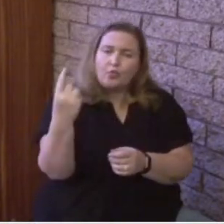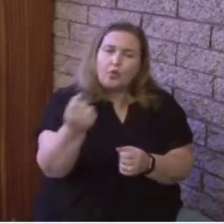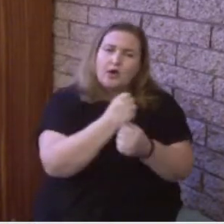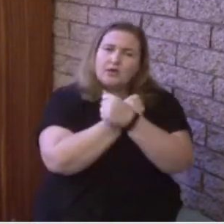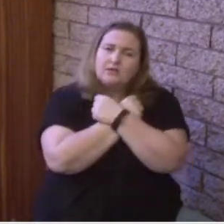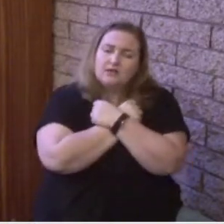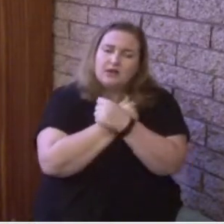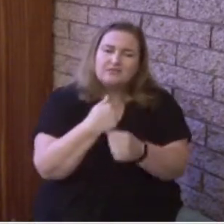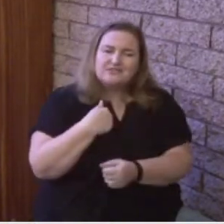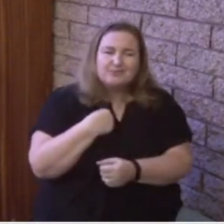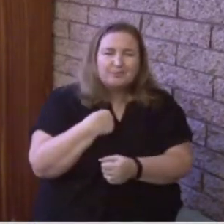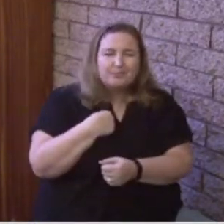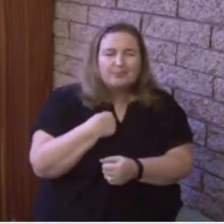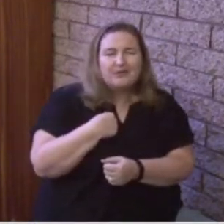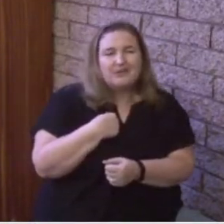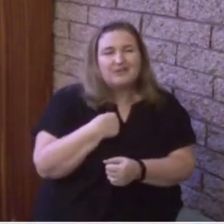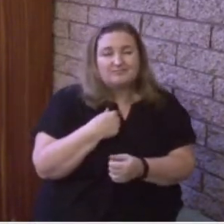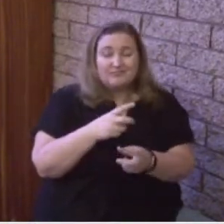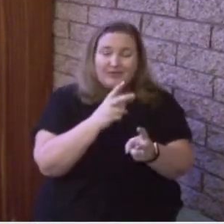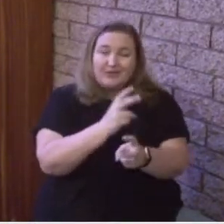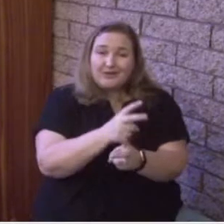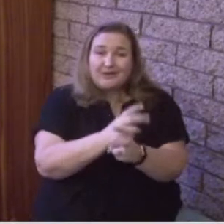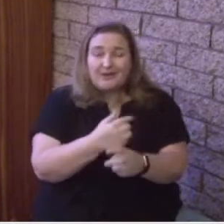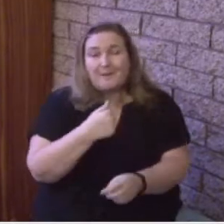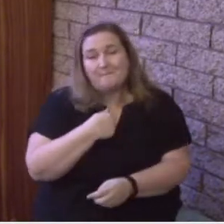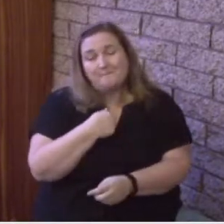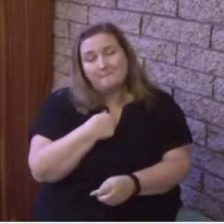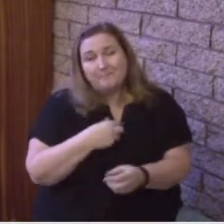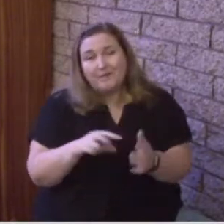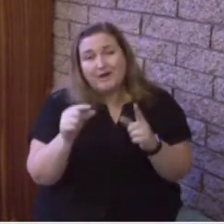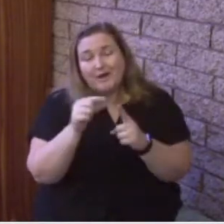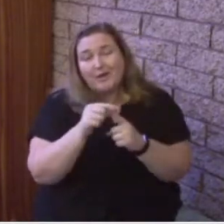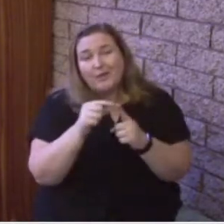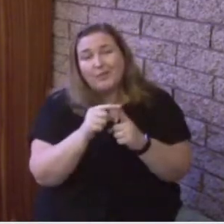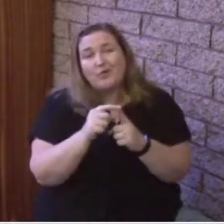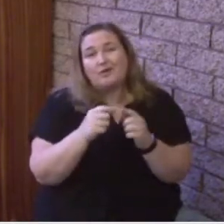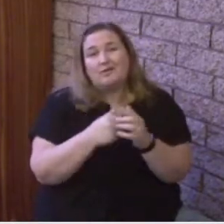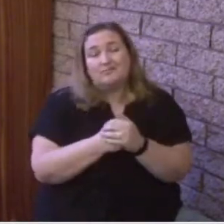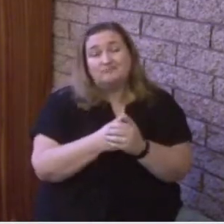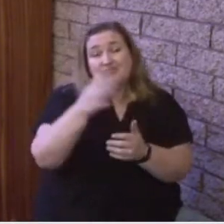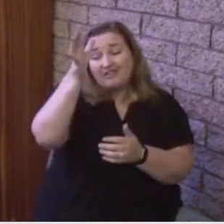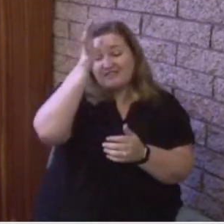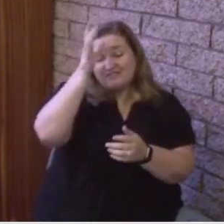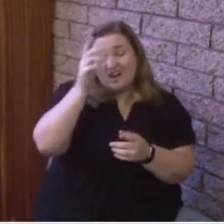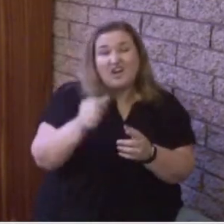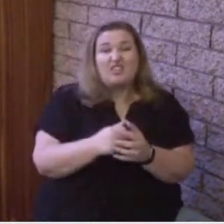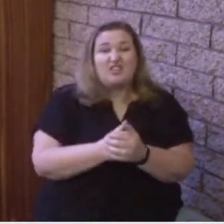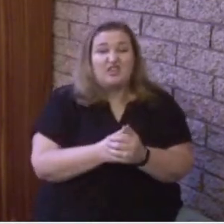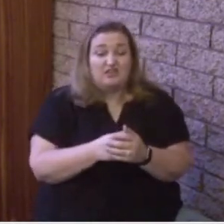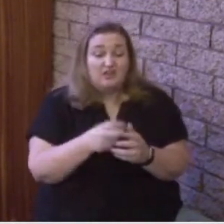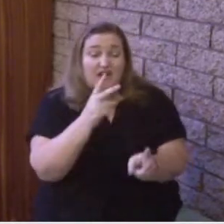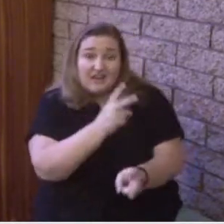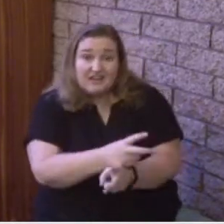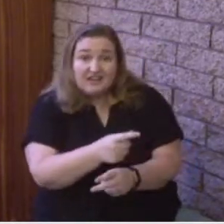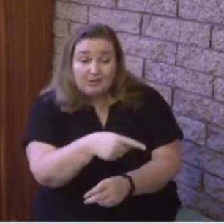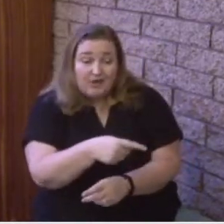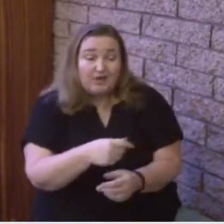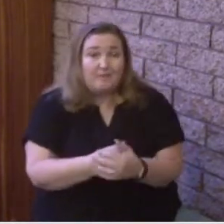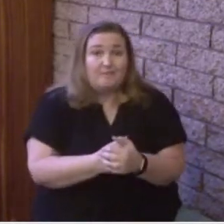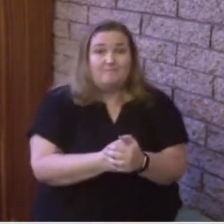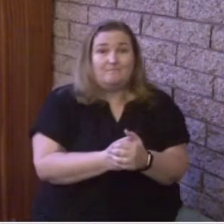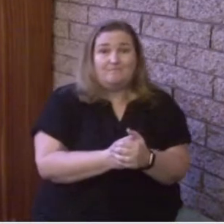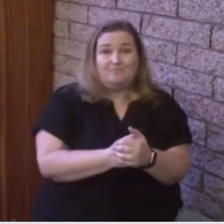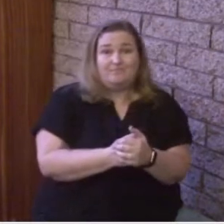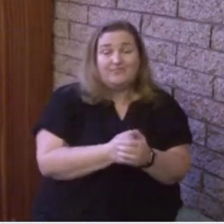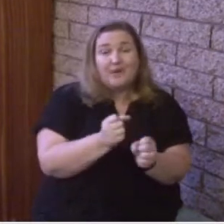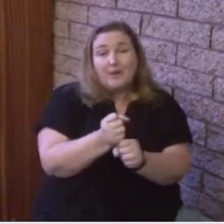father will love him, and we will come to him, and make our home with him.